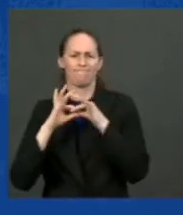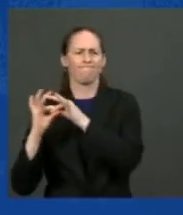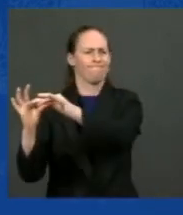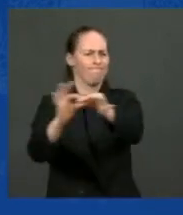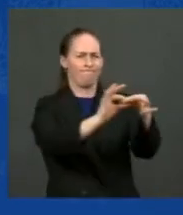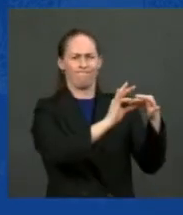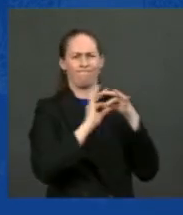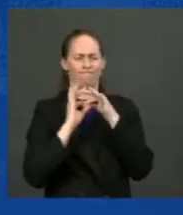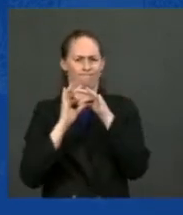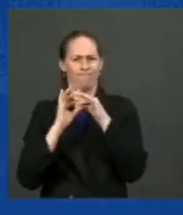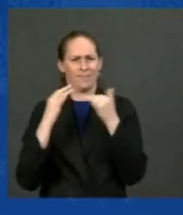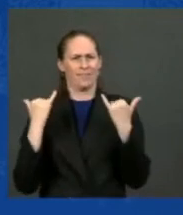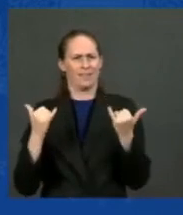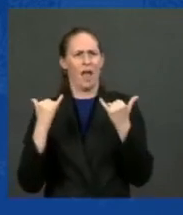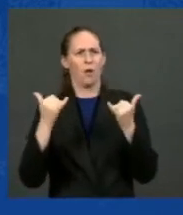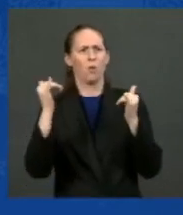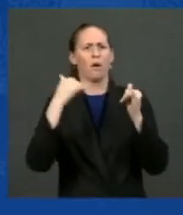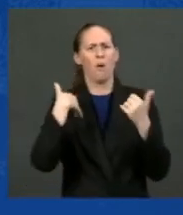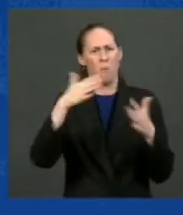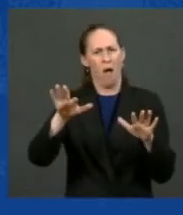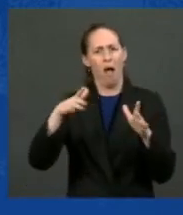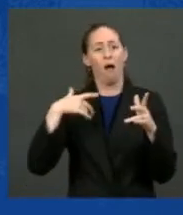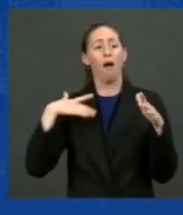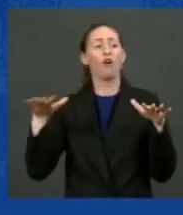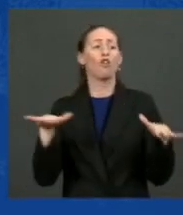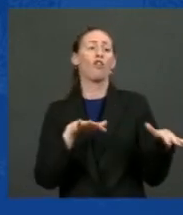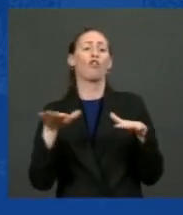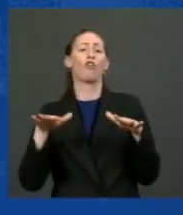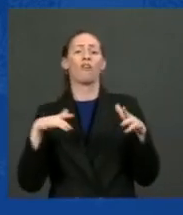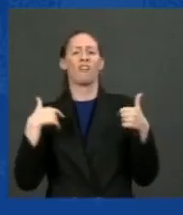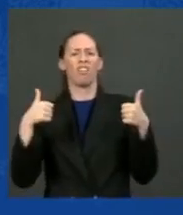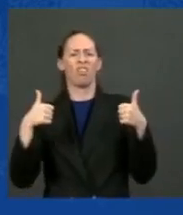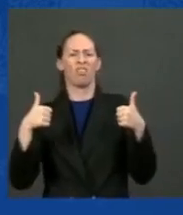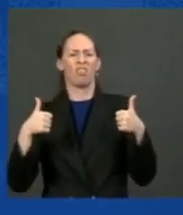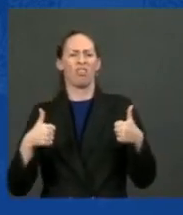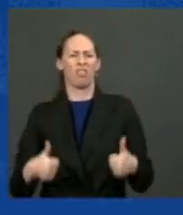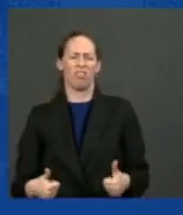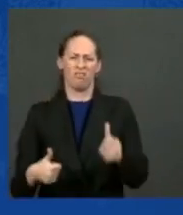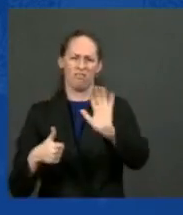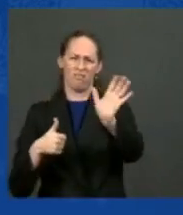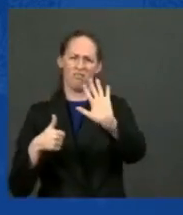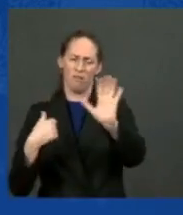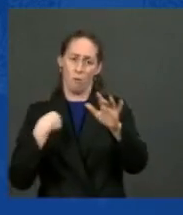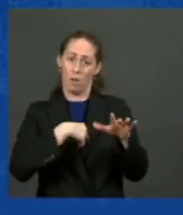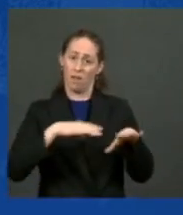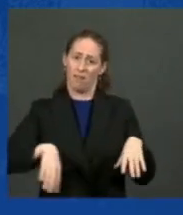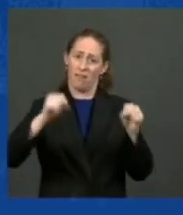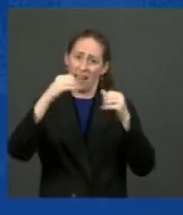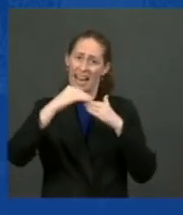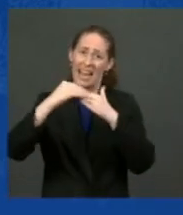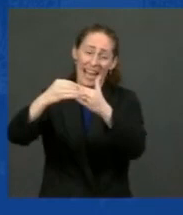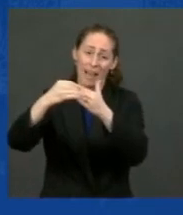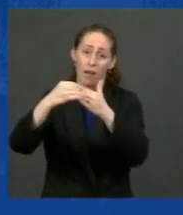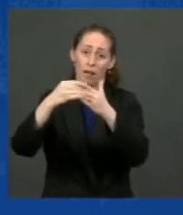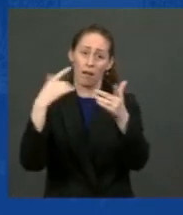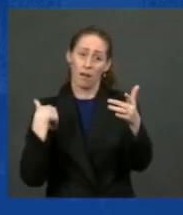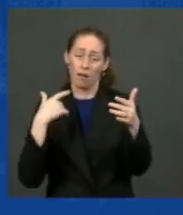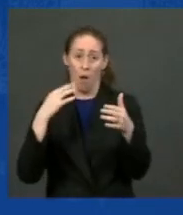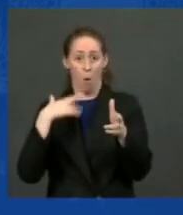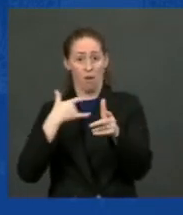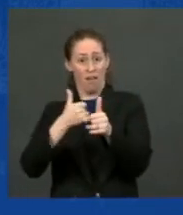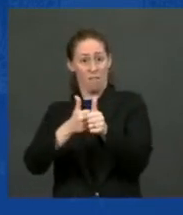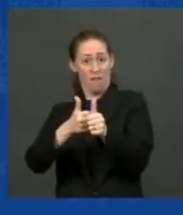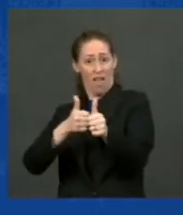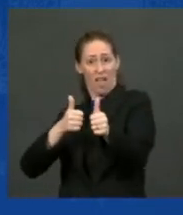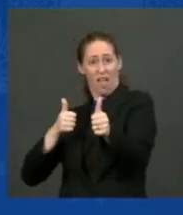decay. They're about leading the world or continue to let the world pass us by, which is literally happening. To support